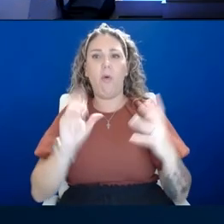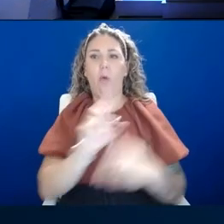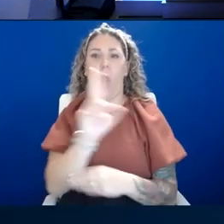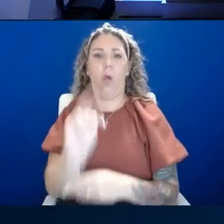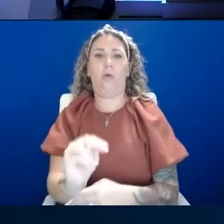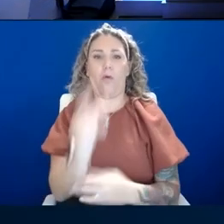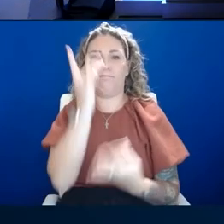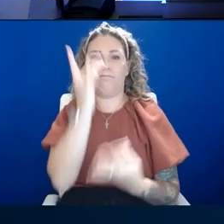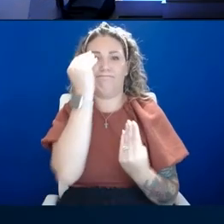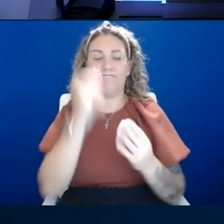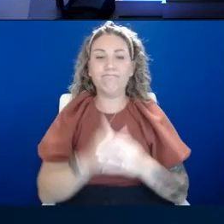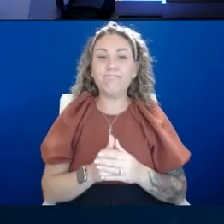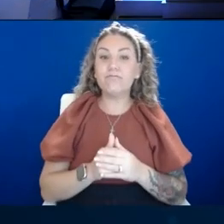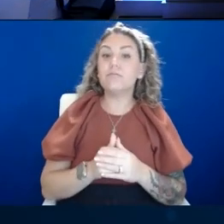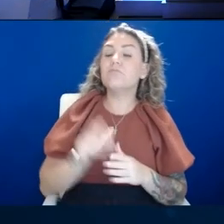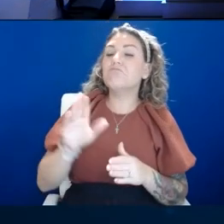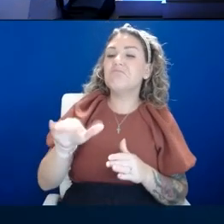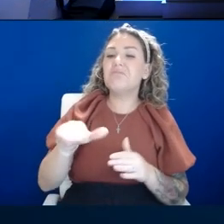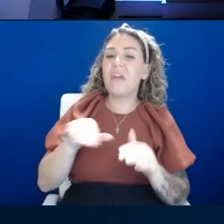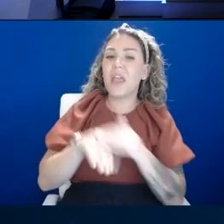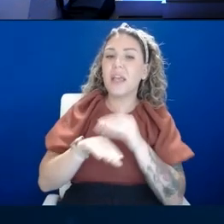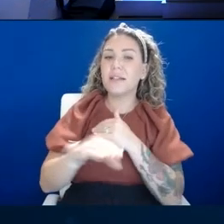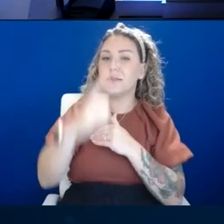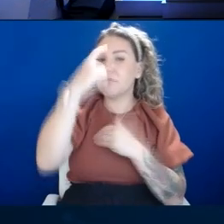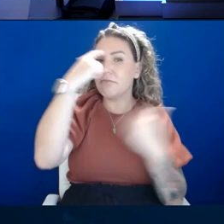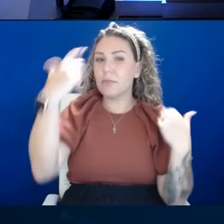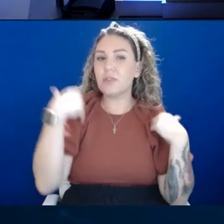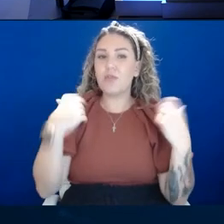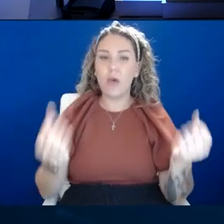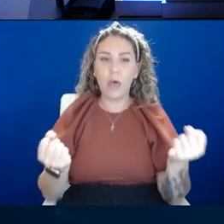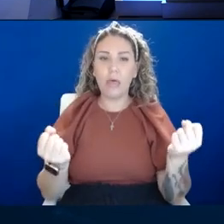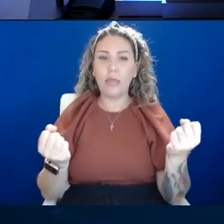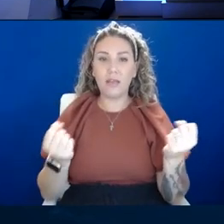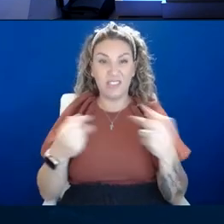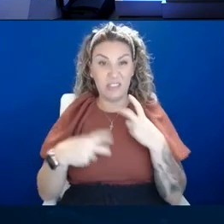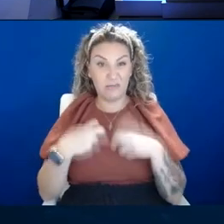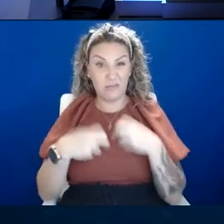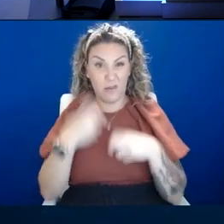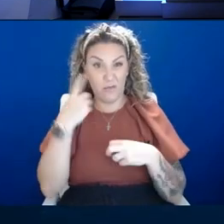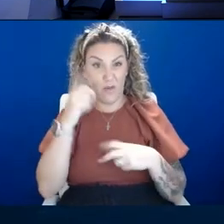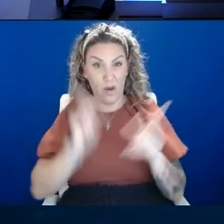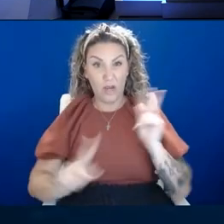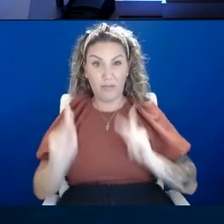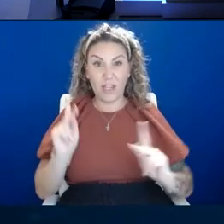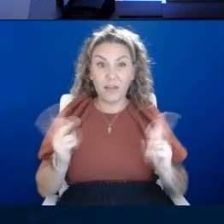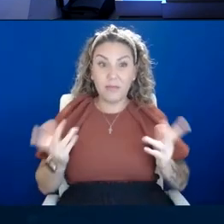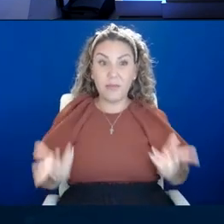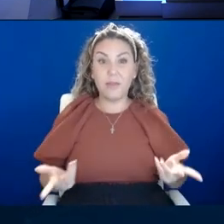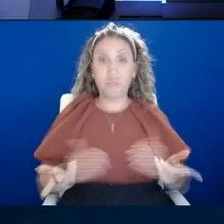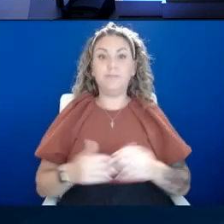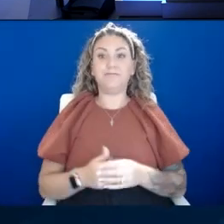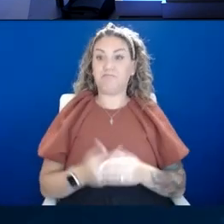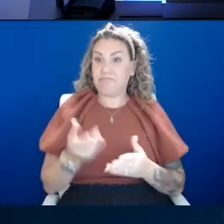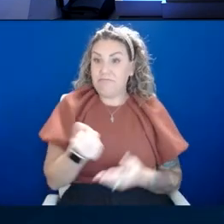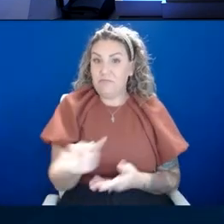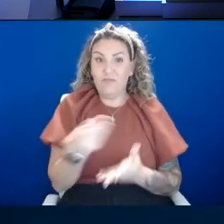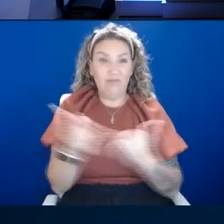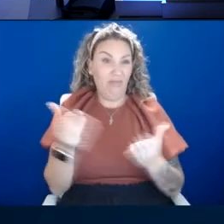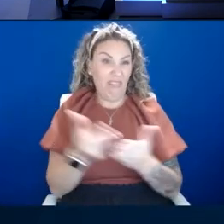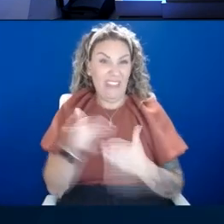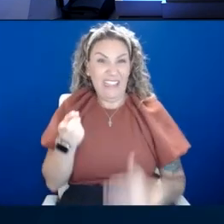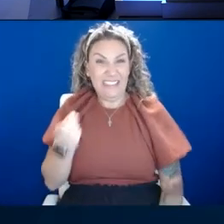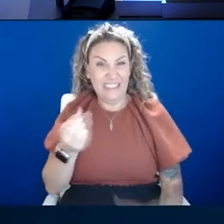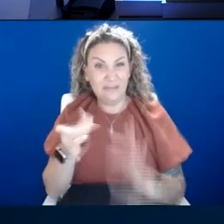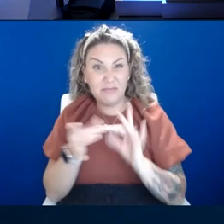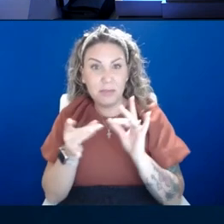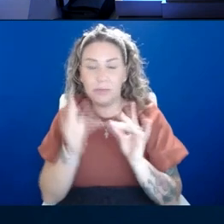access to mental health is, it's a problem for people. And just some of the things that Abraham just said, it's just, like you said, you Google